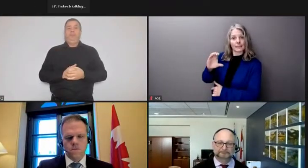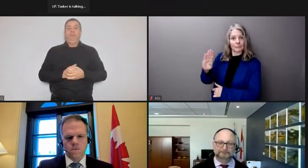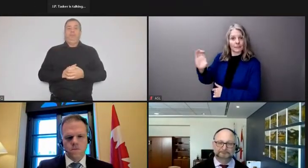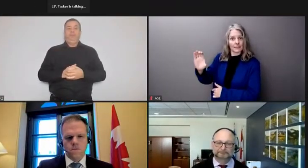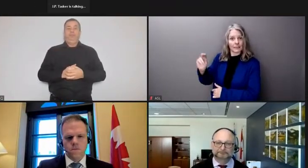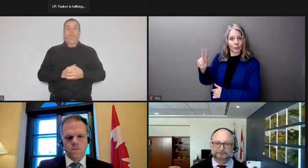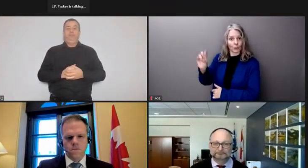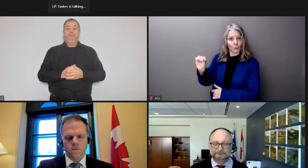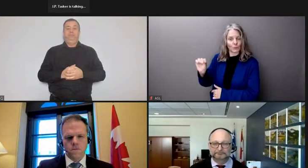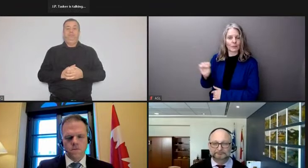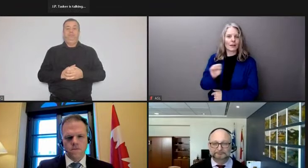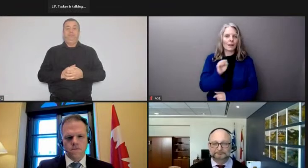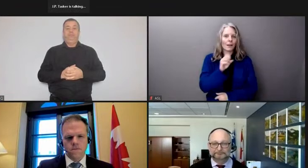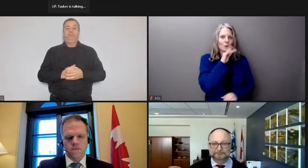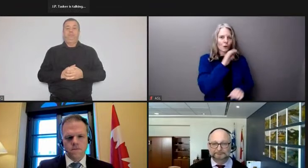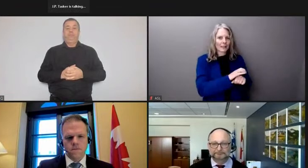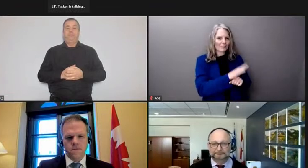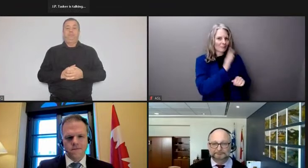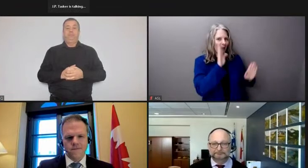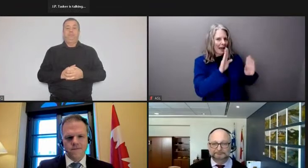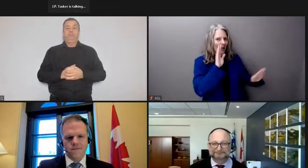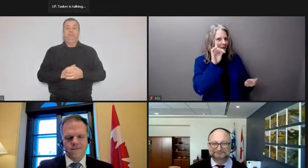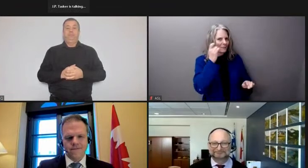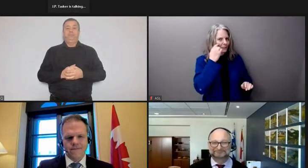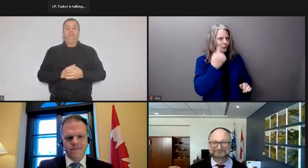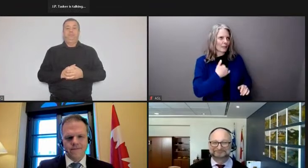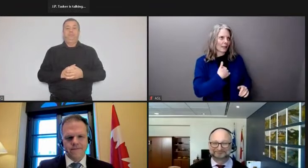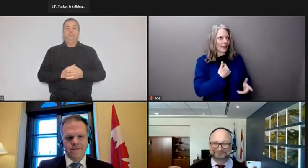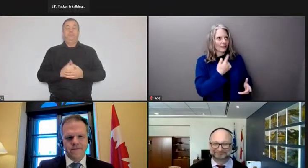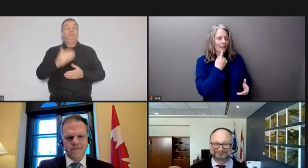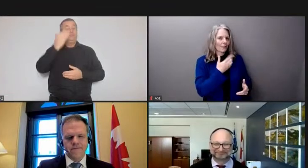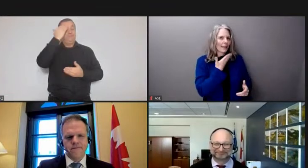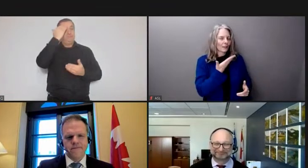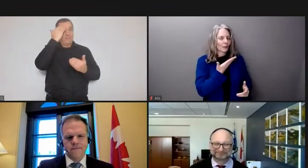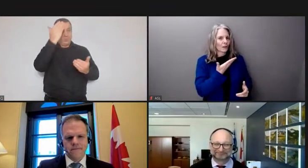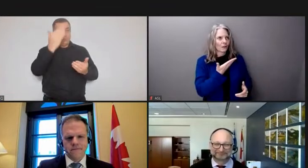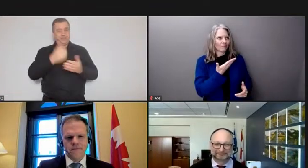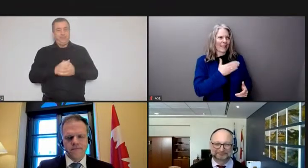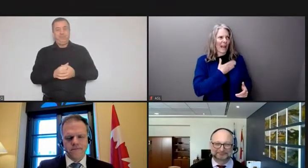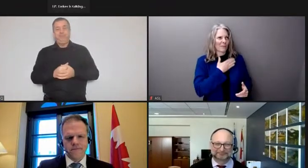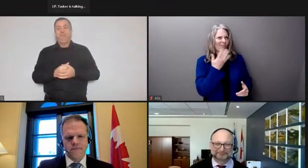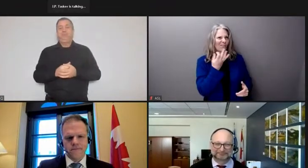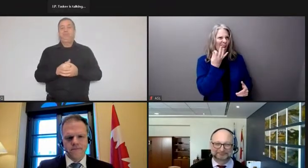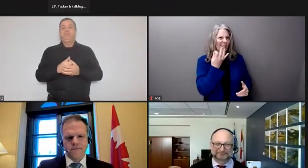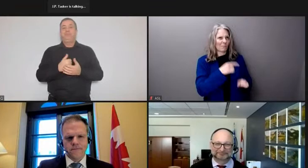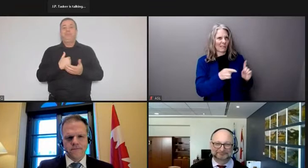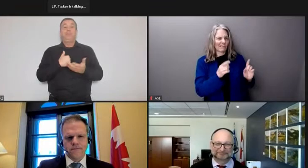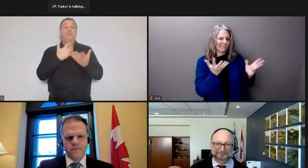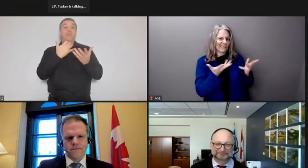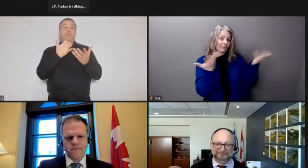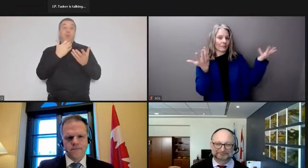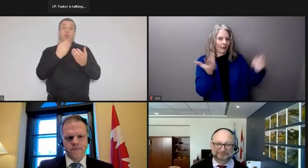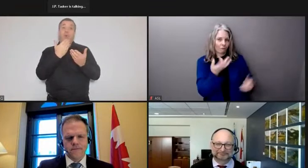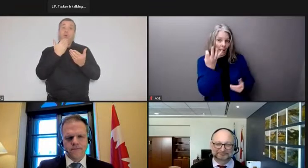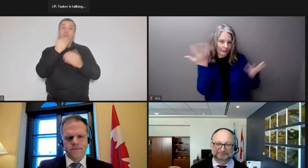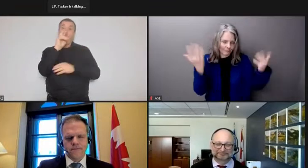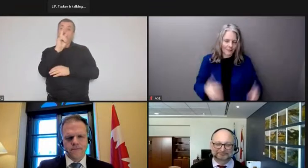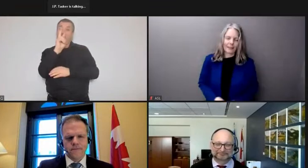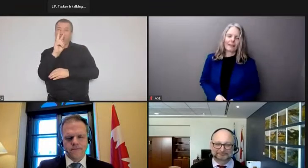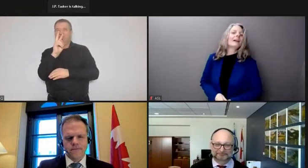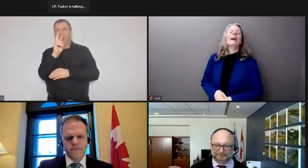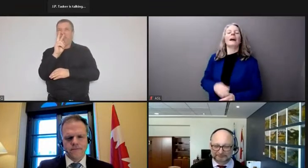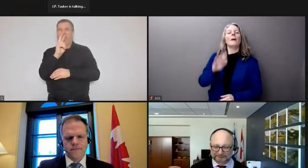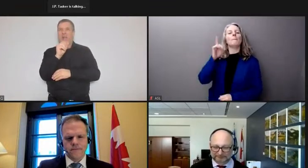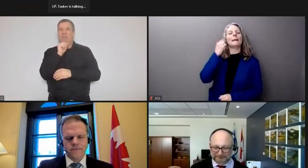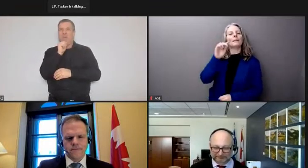Hi, Ministers. Thank you. I was going to say Happy Friday, but it's probably not that happy a Friday for any of us. Mr. Menachino, said earlier